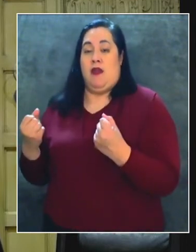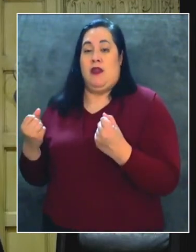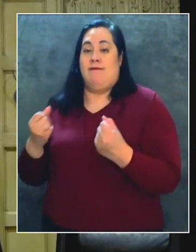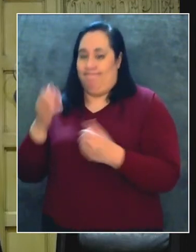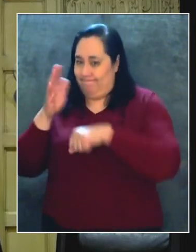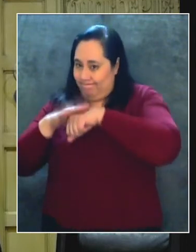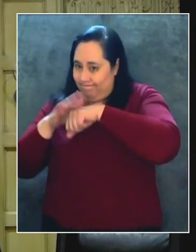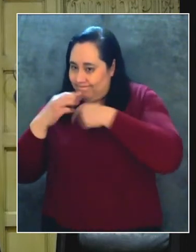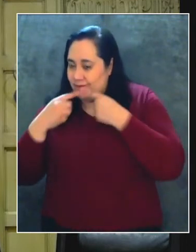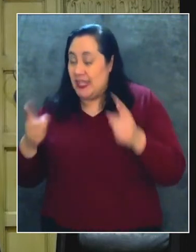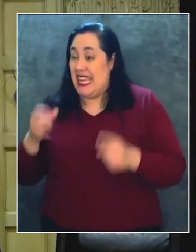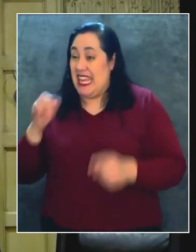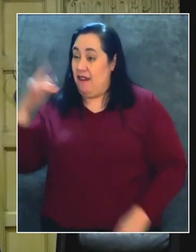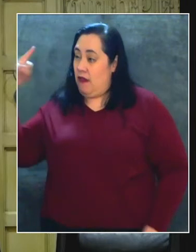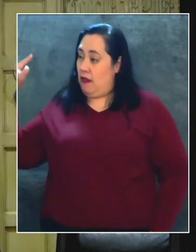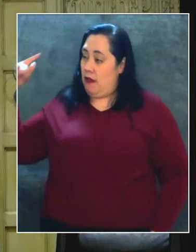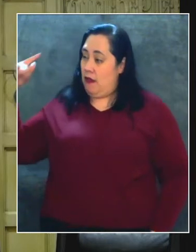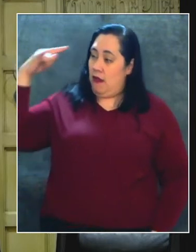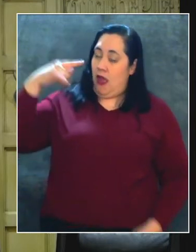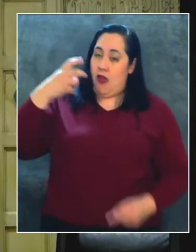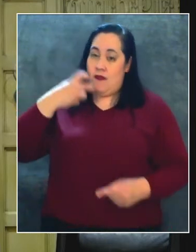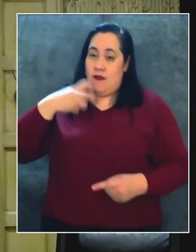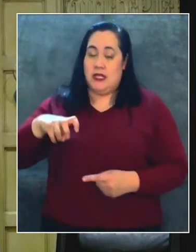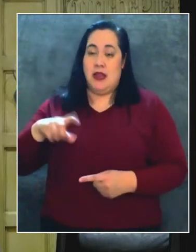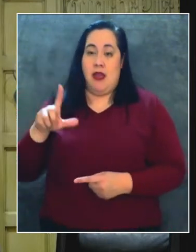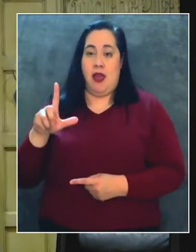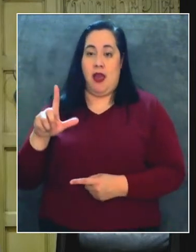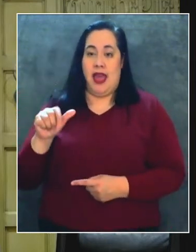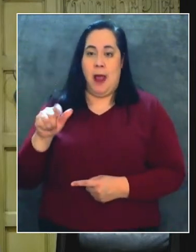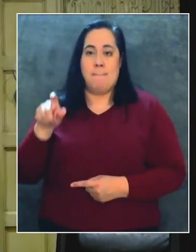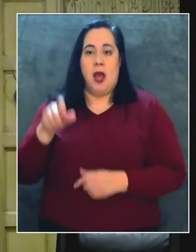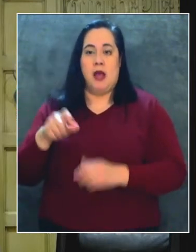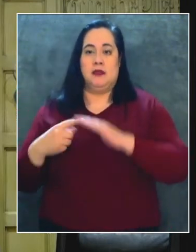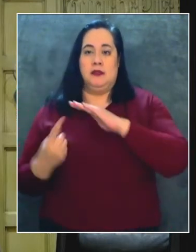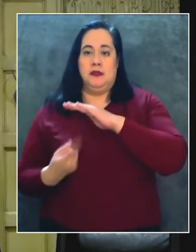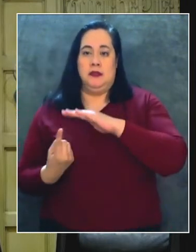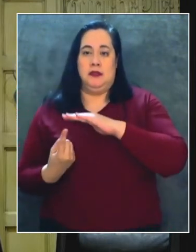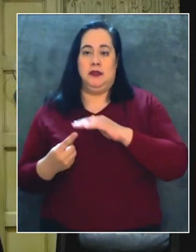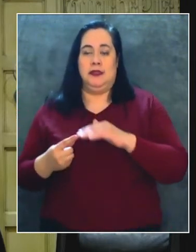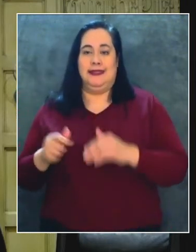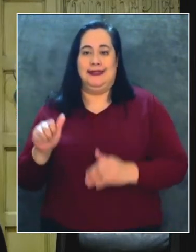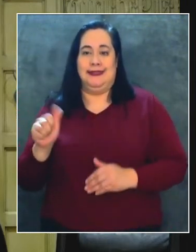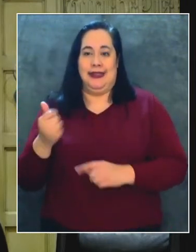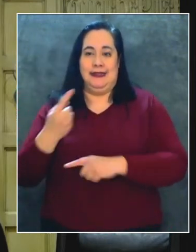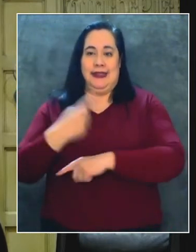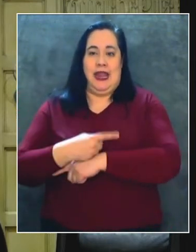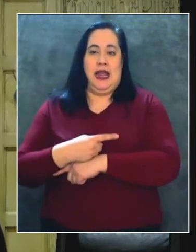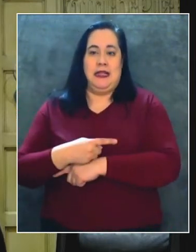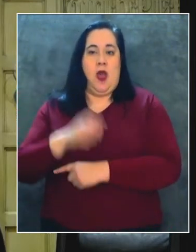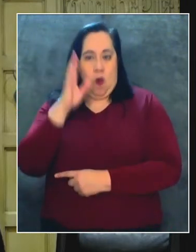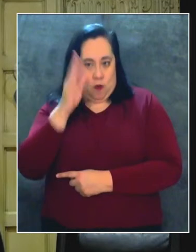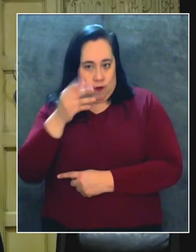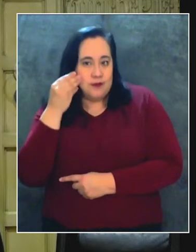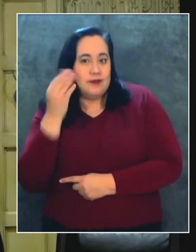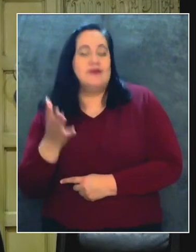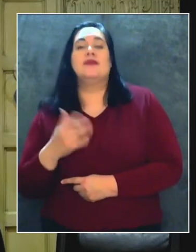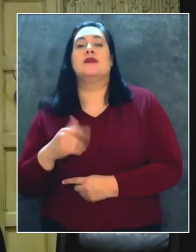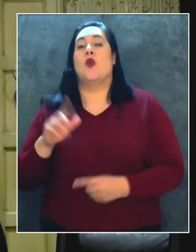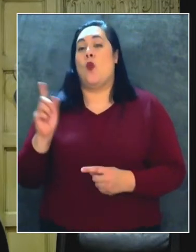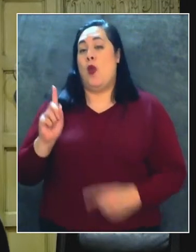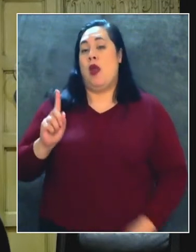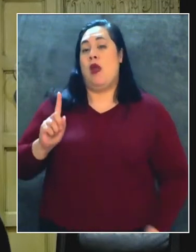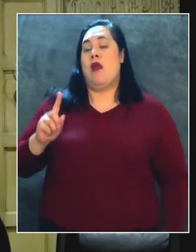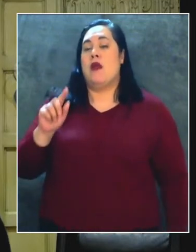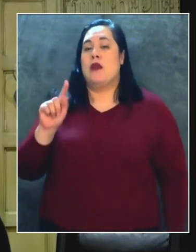Ángeles deben estar en cuarentena durante 10 días. Encuentra el formulario en travel